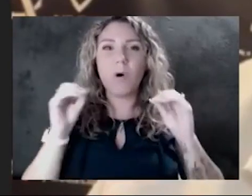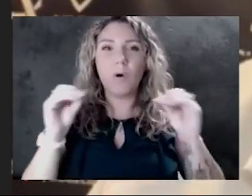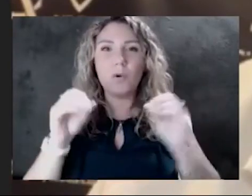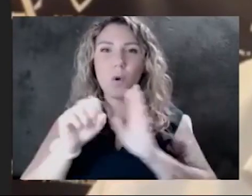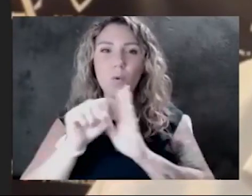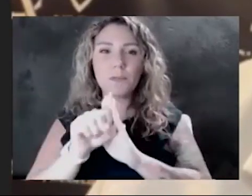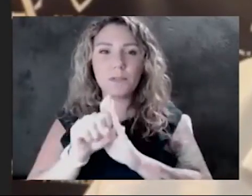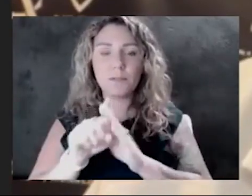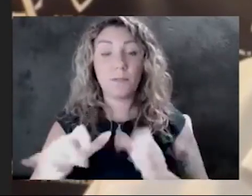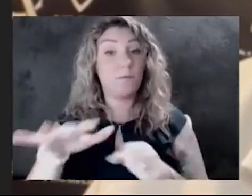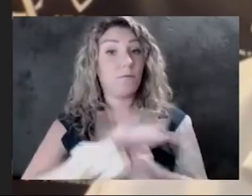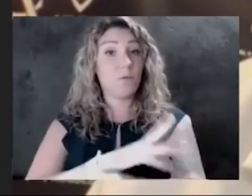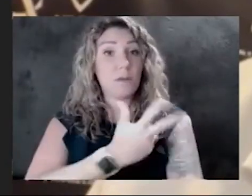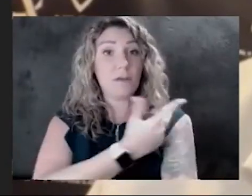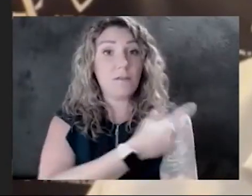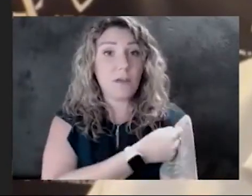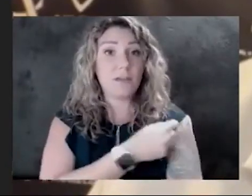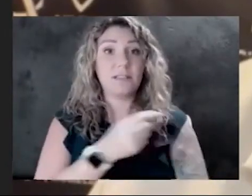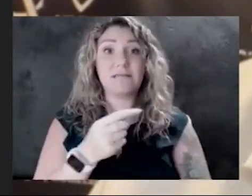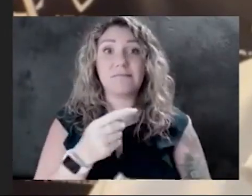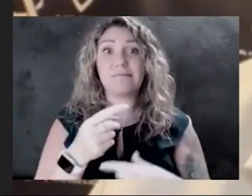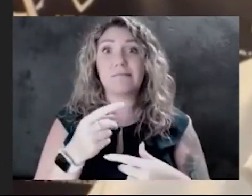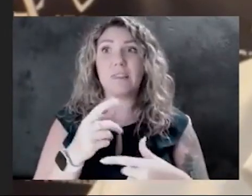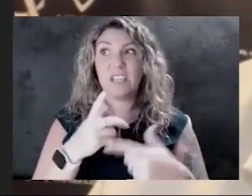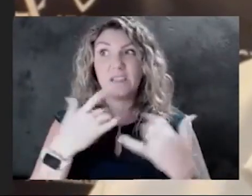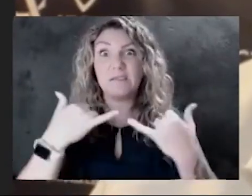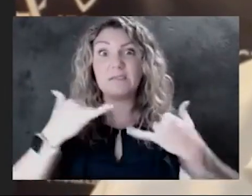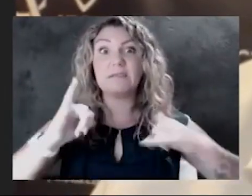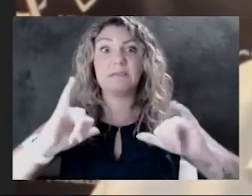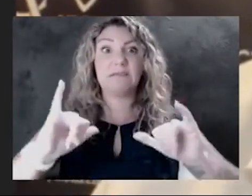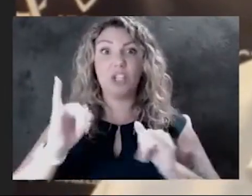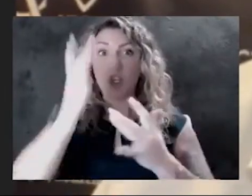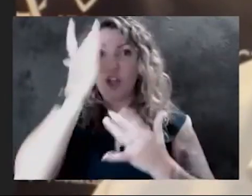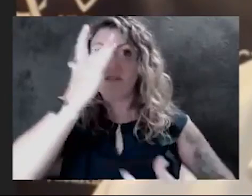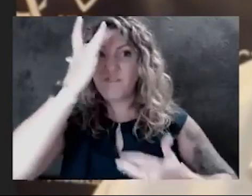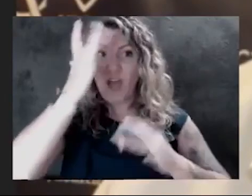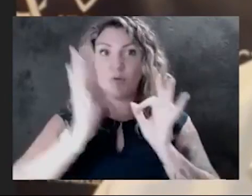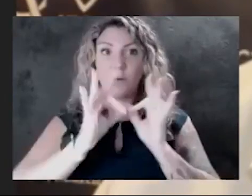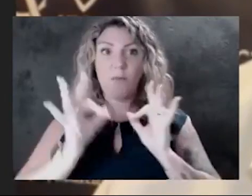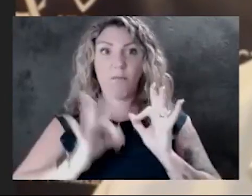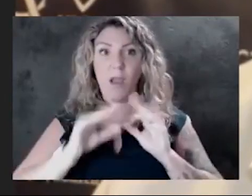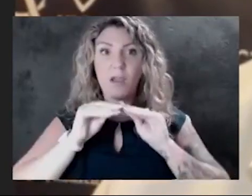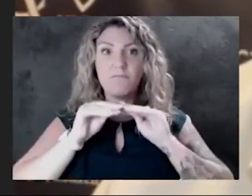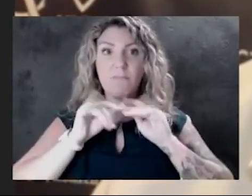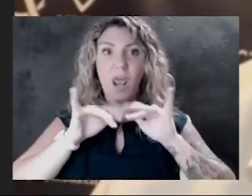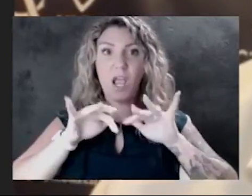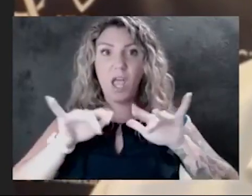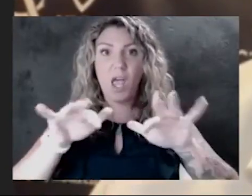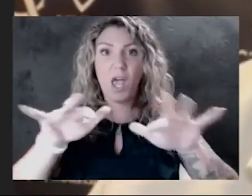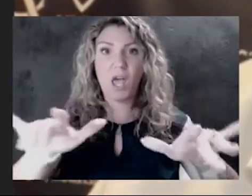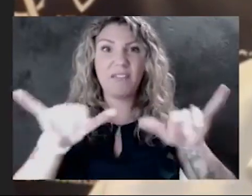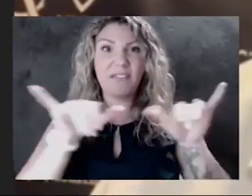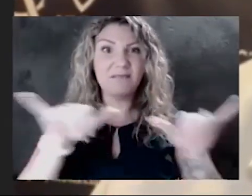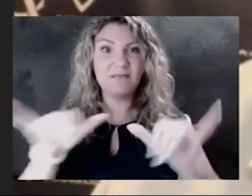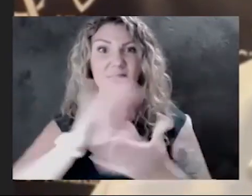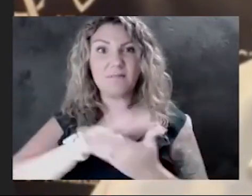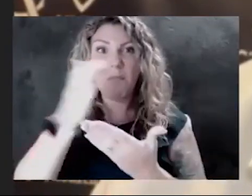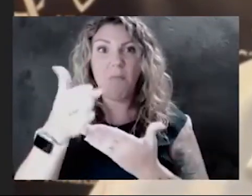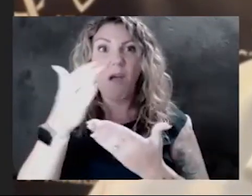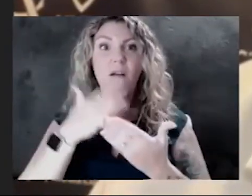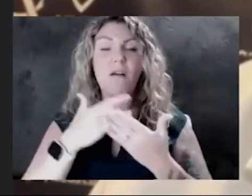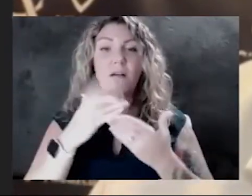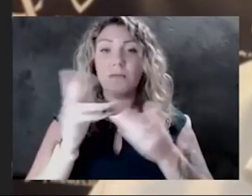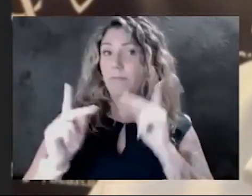vaccinated that are shedding as much virus as folks that haven't been vaccinated. So that's why we're recommending